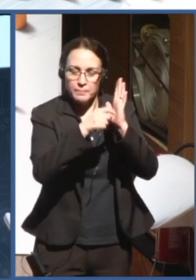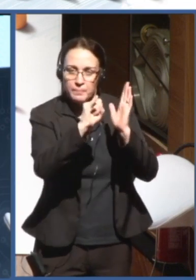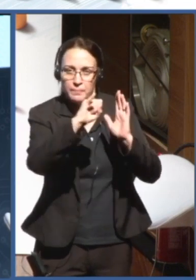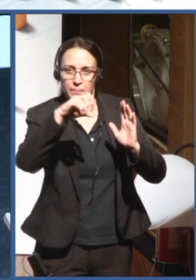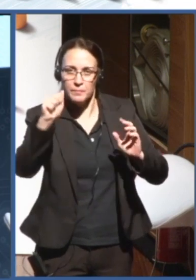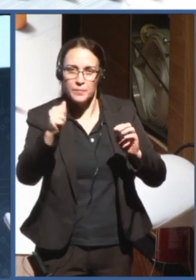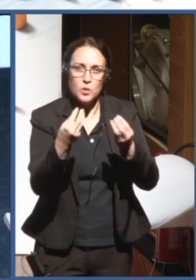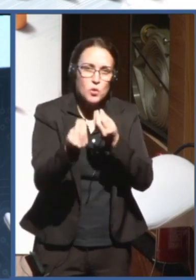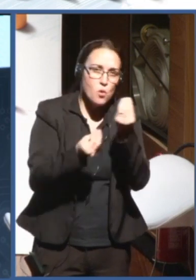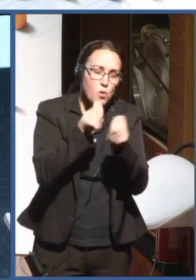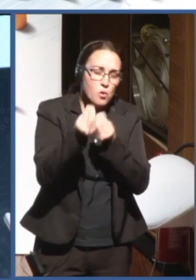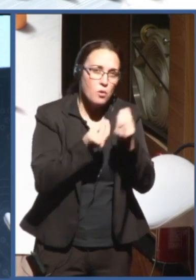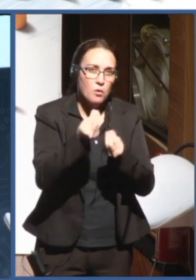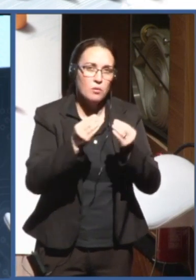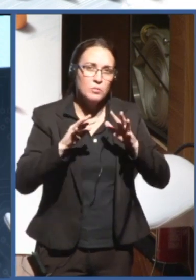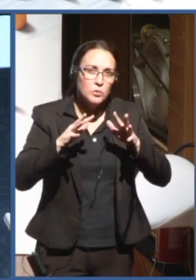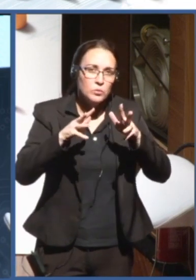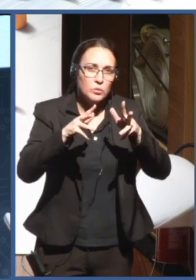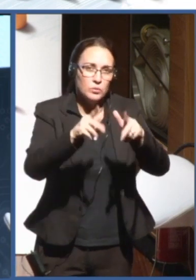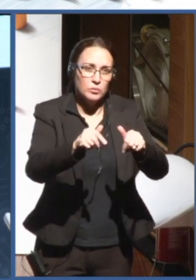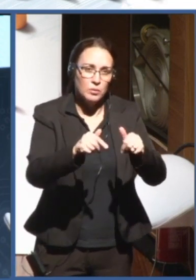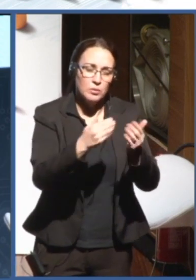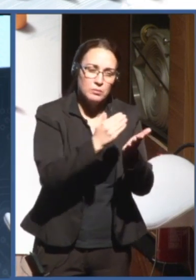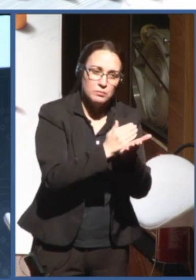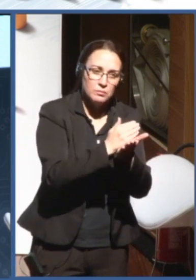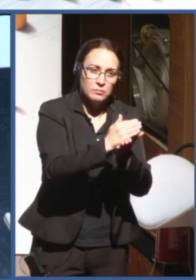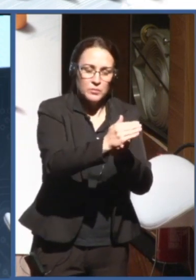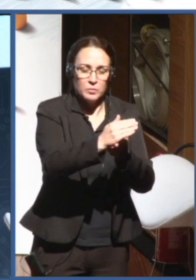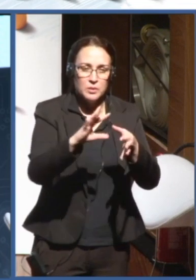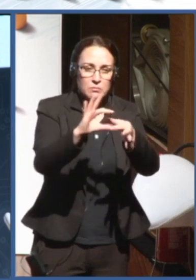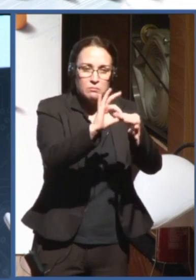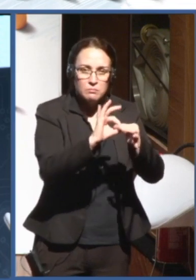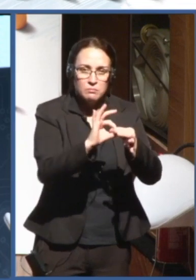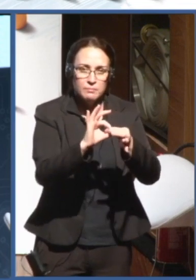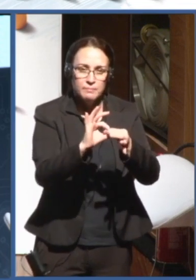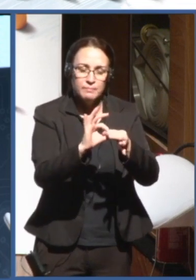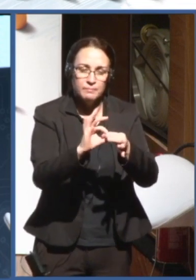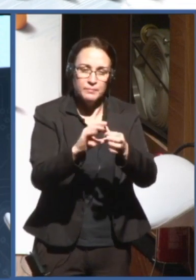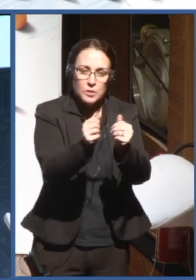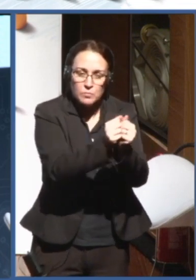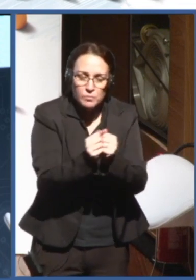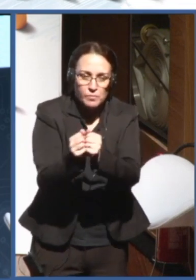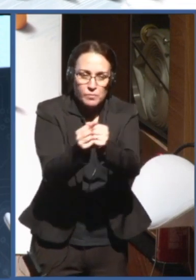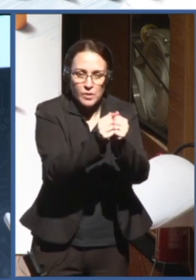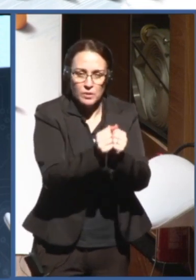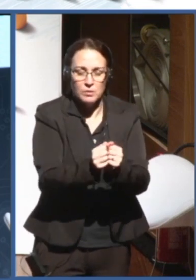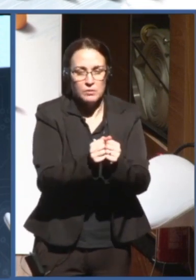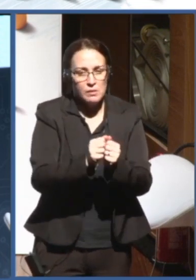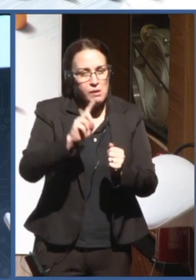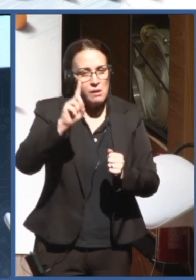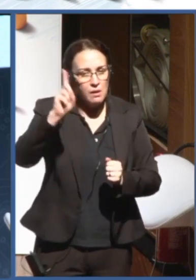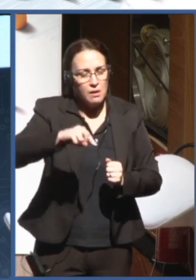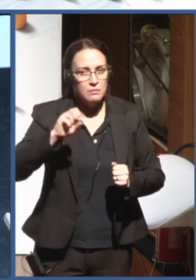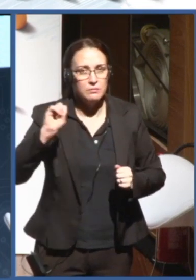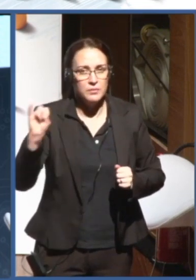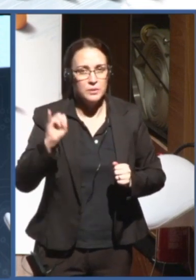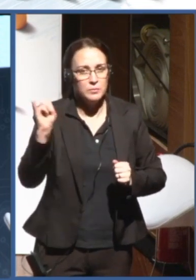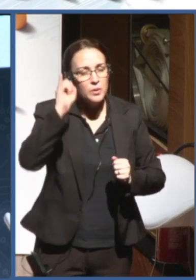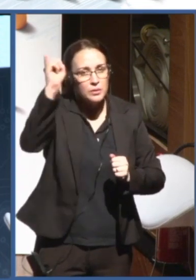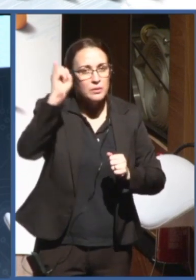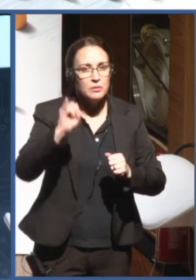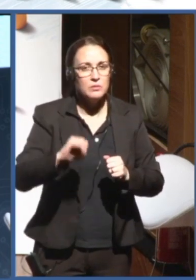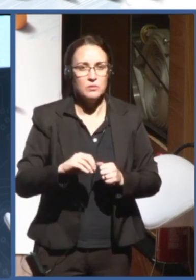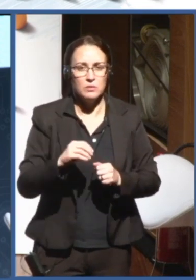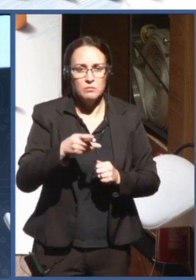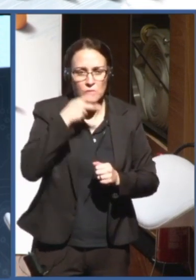connectivity, right? Because it is one of the issues that for the countries of the region is still very important to address, if we want